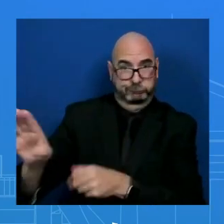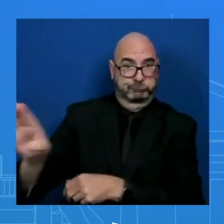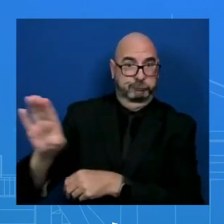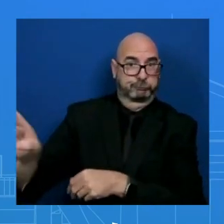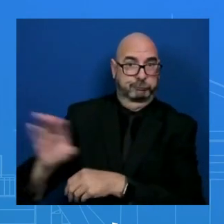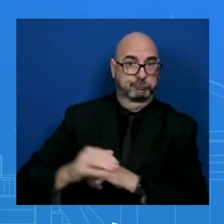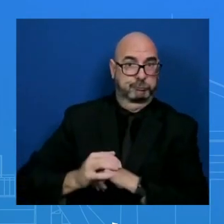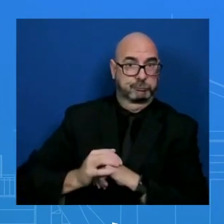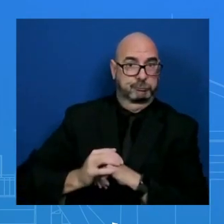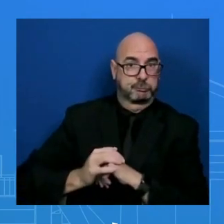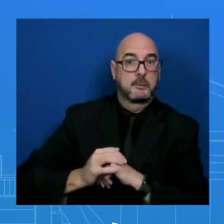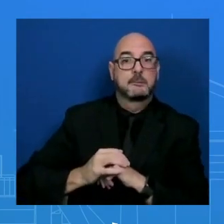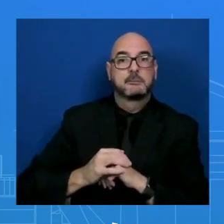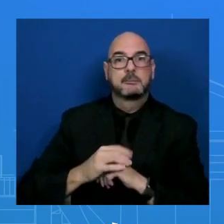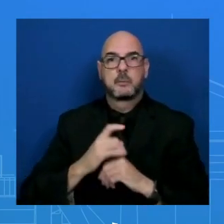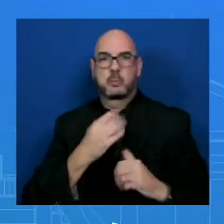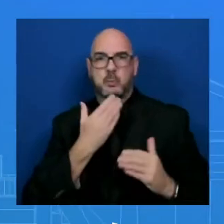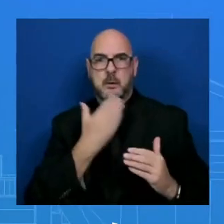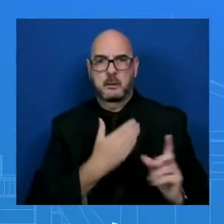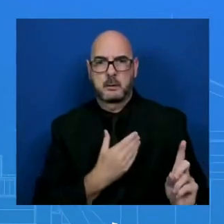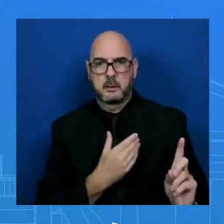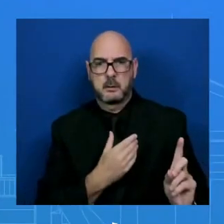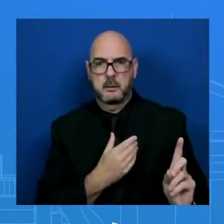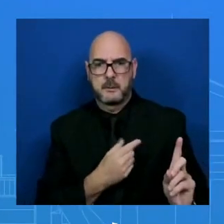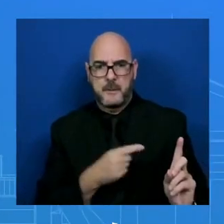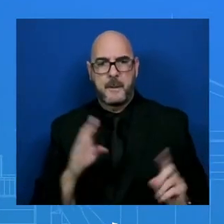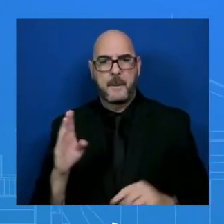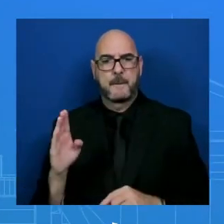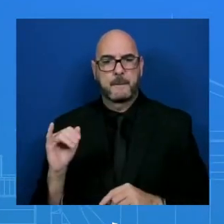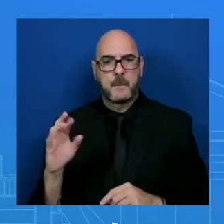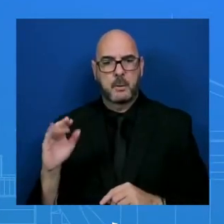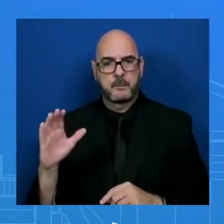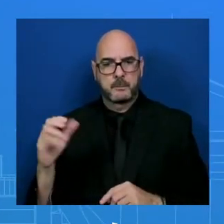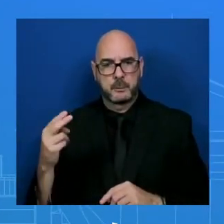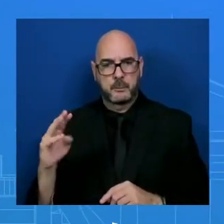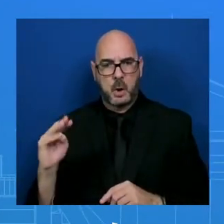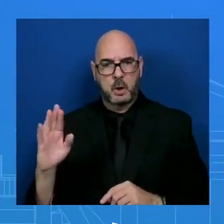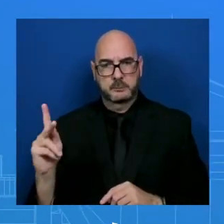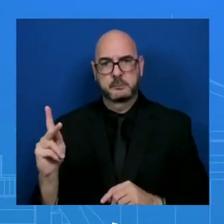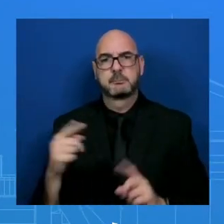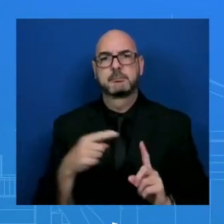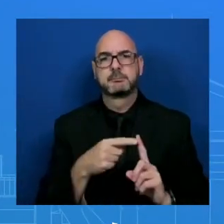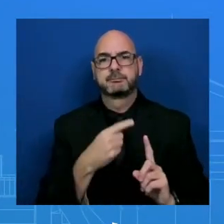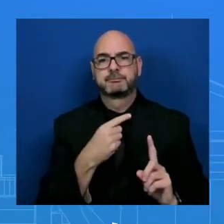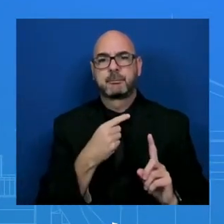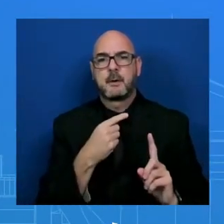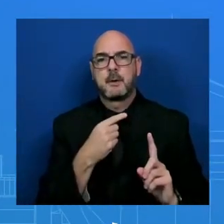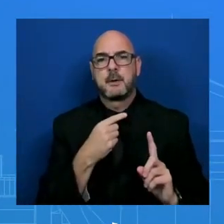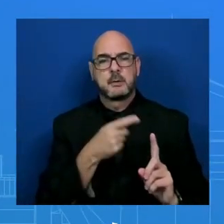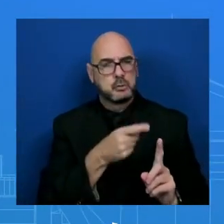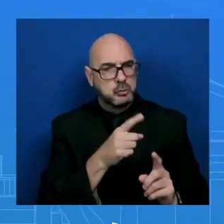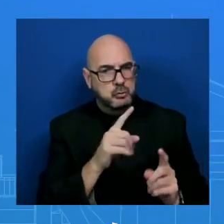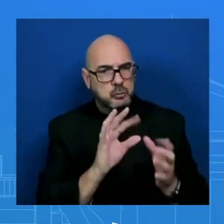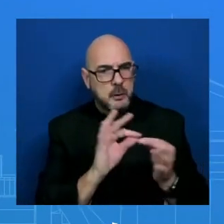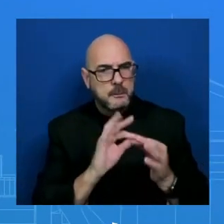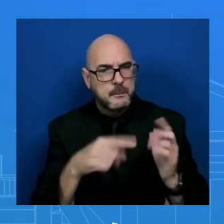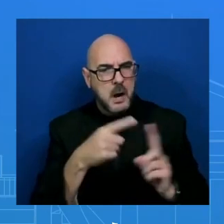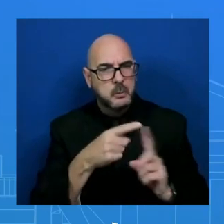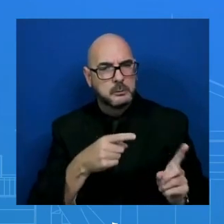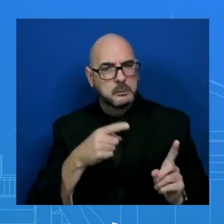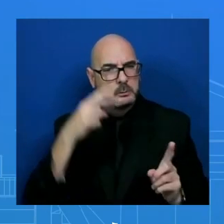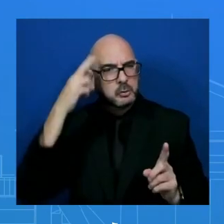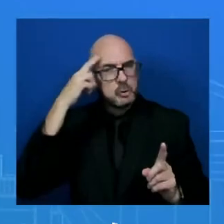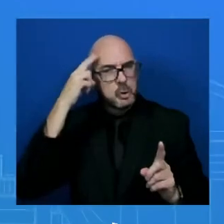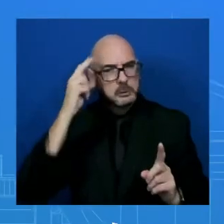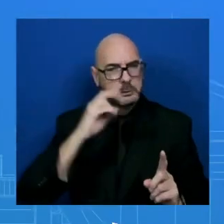so are Palestinian negotiators. Can you update us at all on Saudi-Israel-U.S. diplomacy talks? And then I have a quick follow